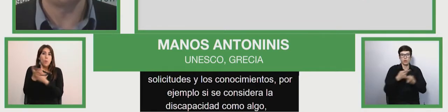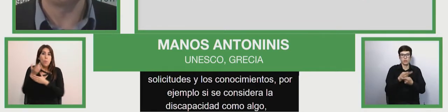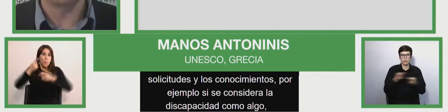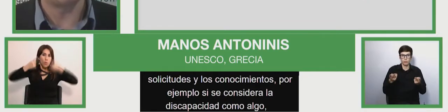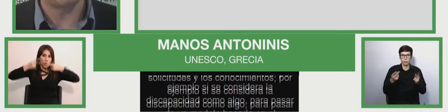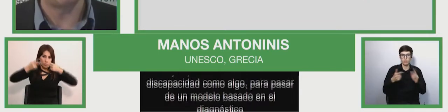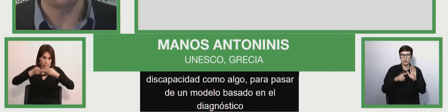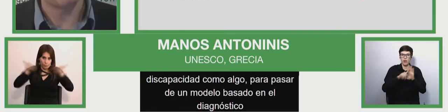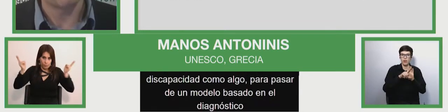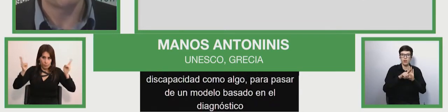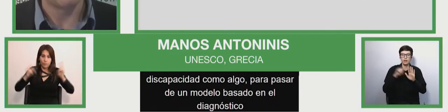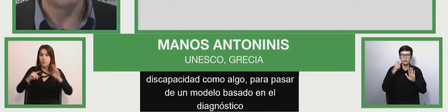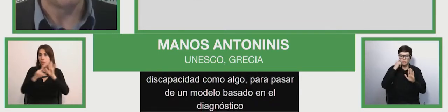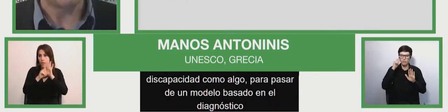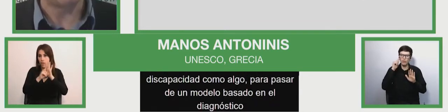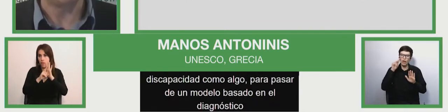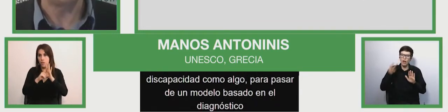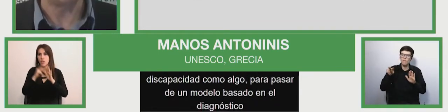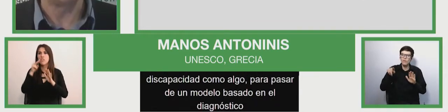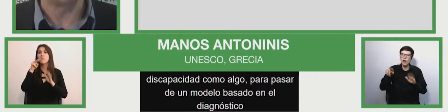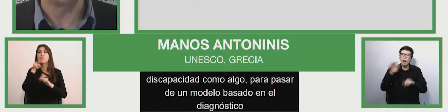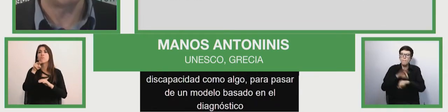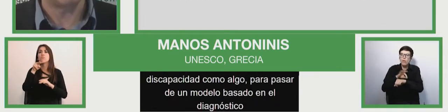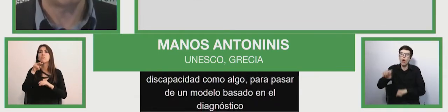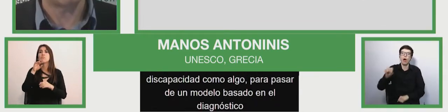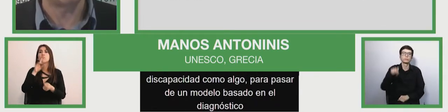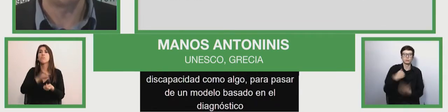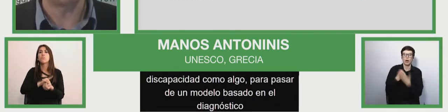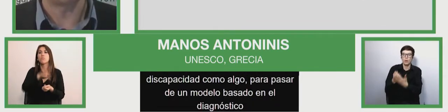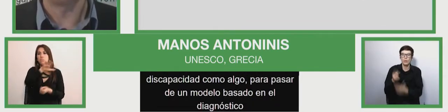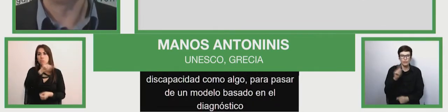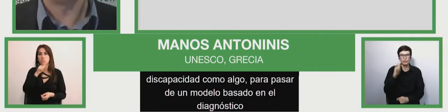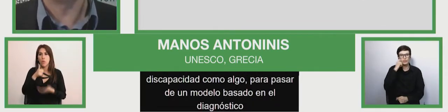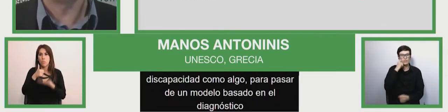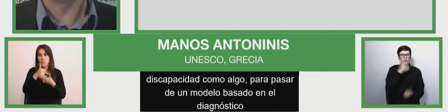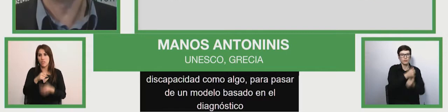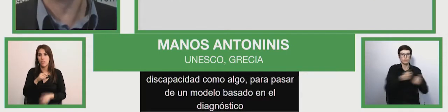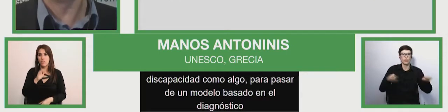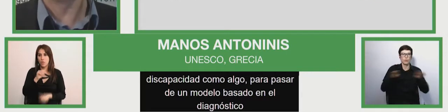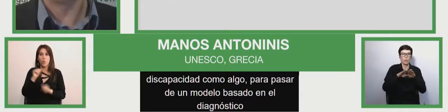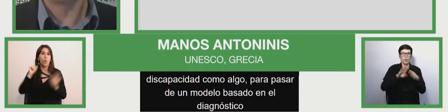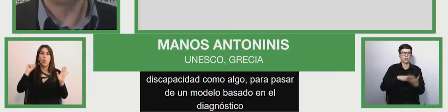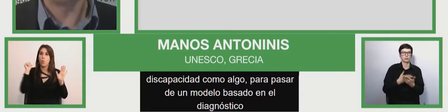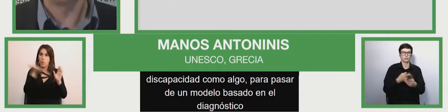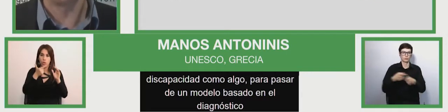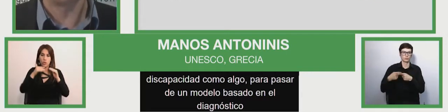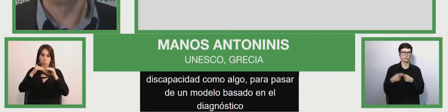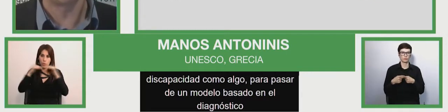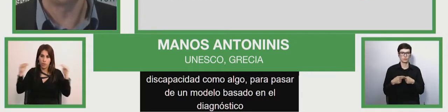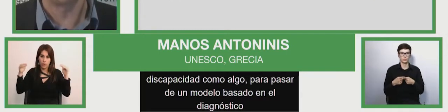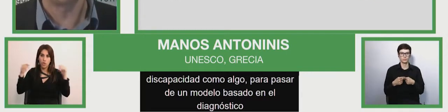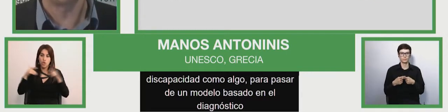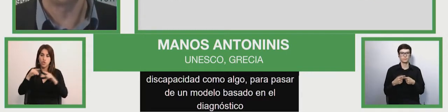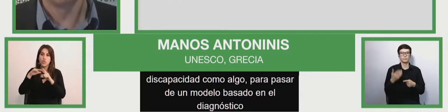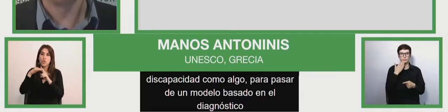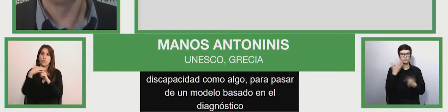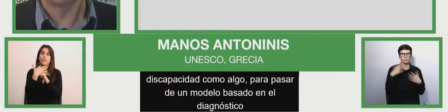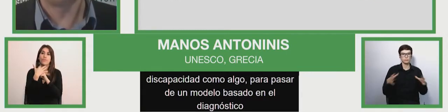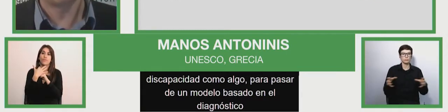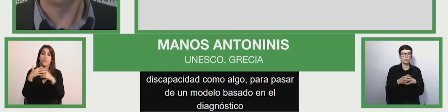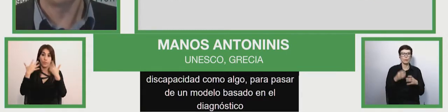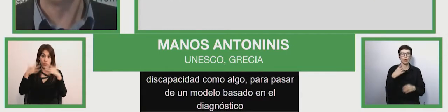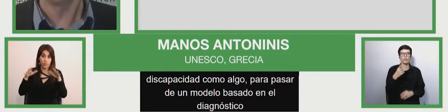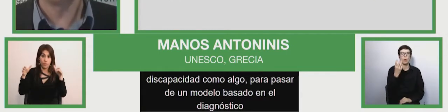In 2001, the Commission of Statistics for the United Nations established a group of Washington on statistics